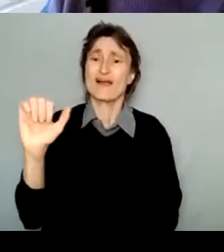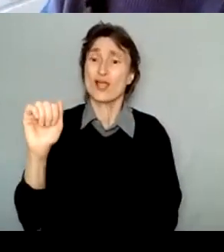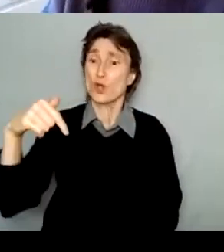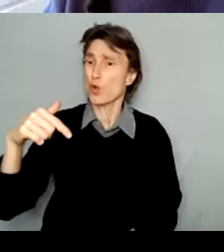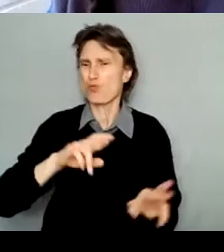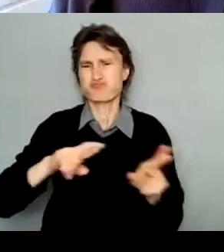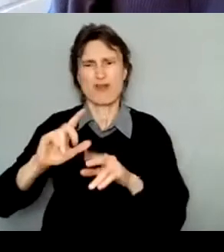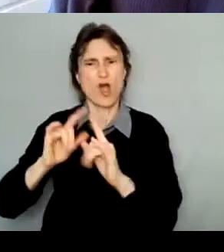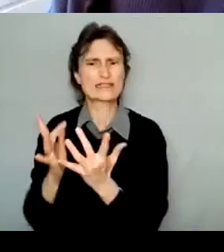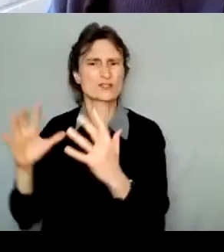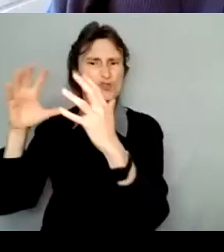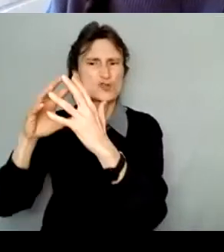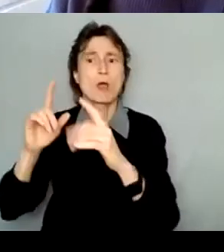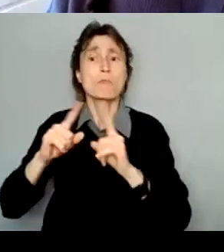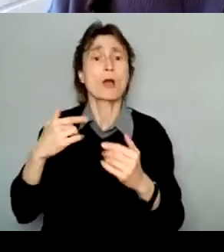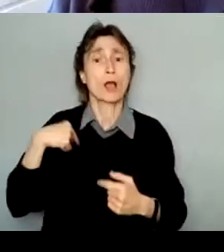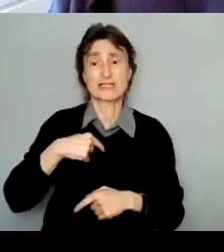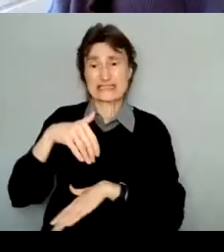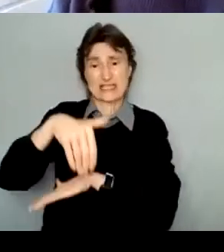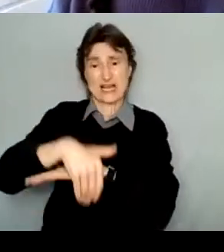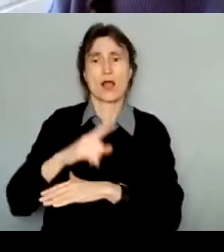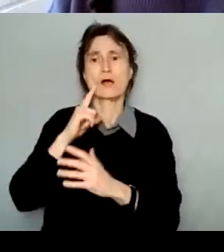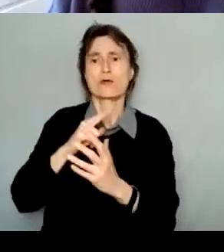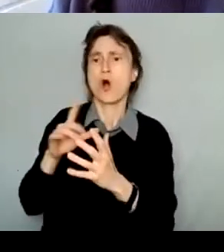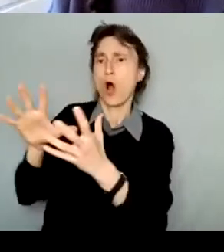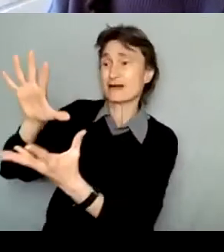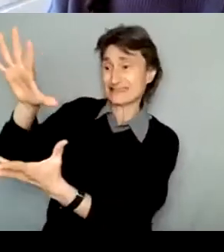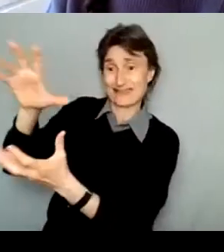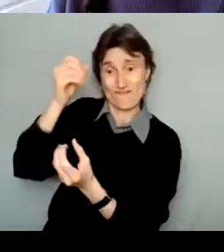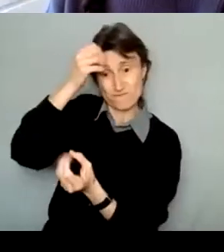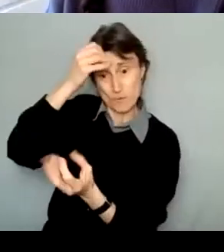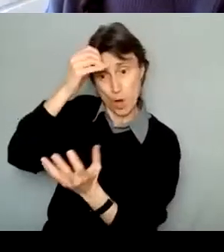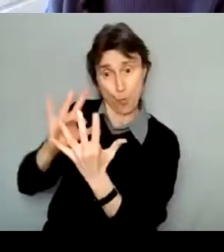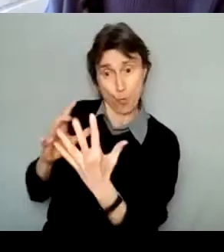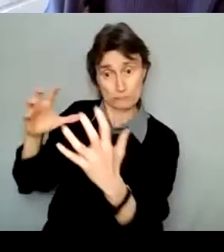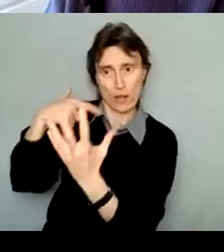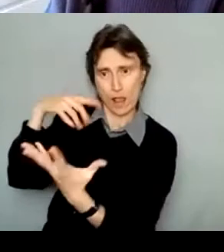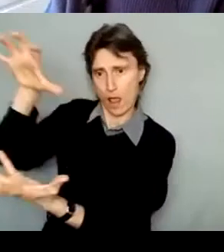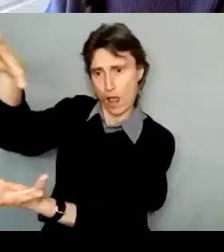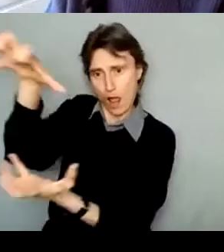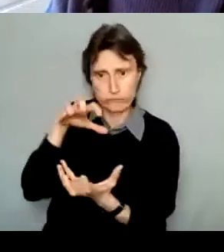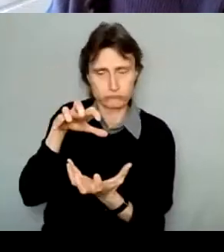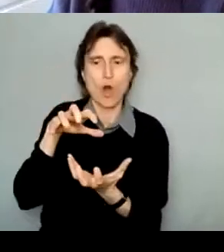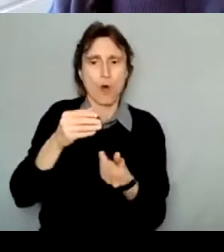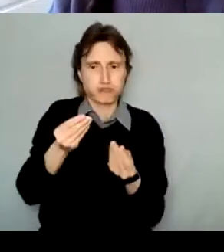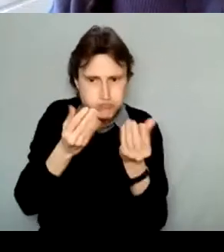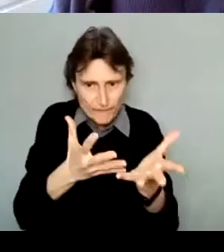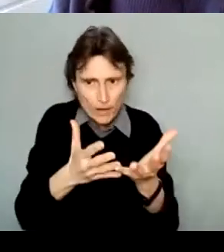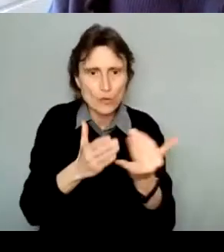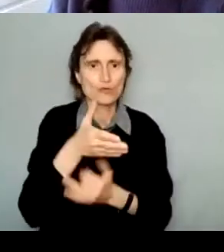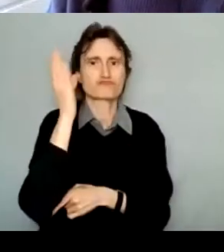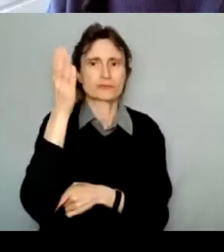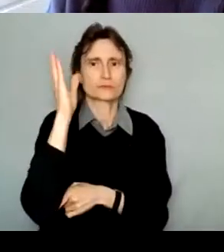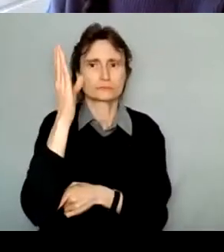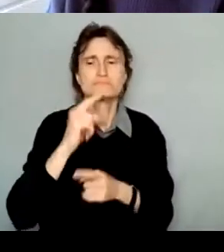more visual and auditory way with some added context, examples and approaches that might be helpful when considering if you